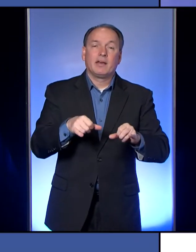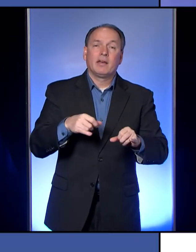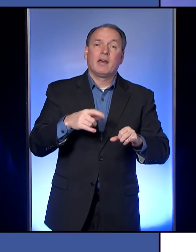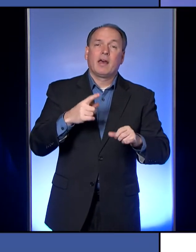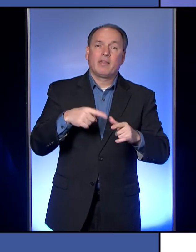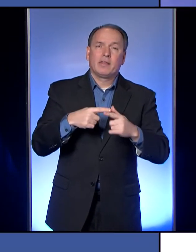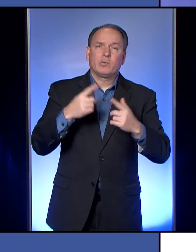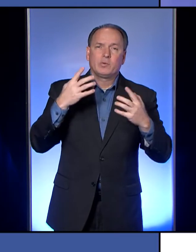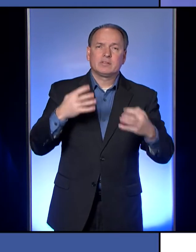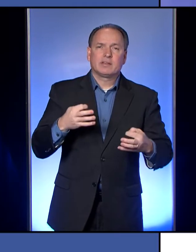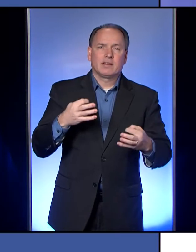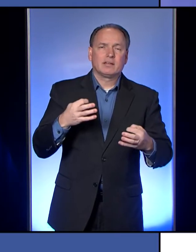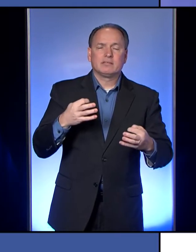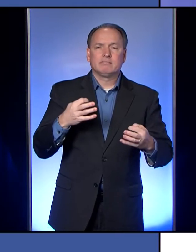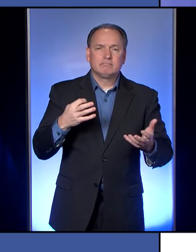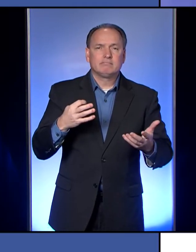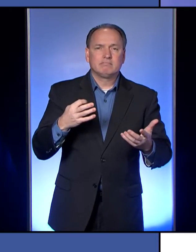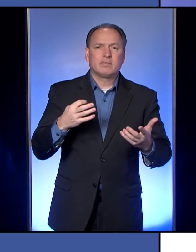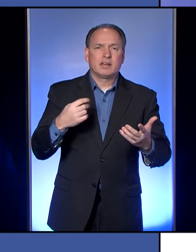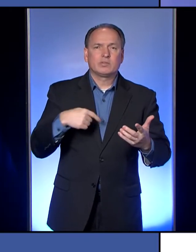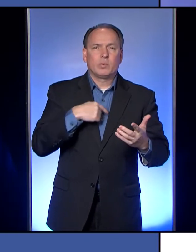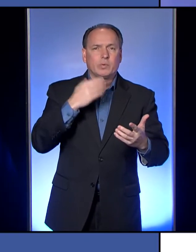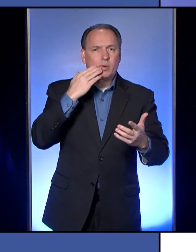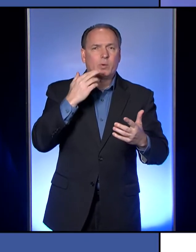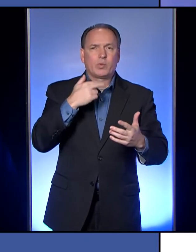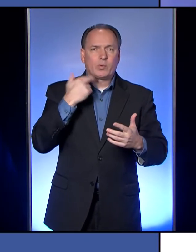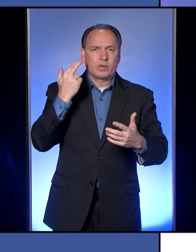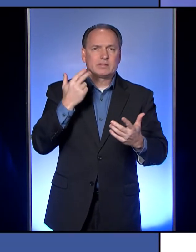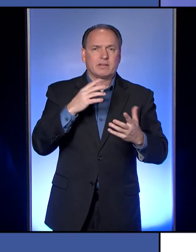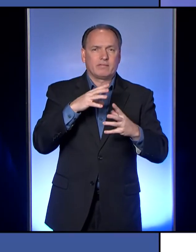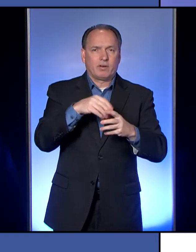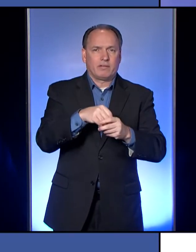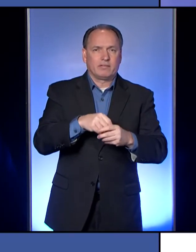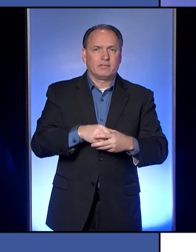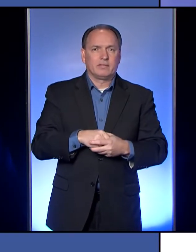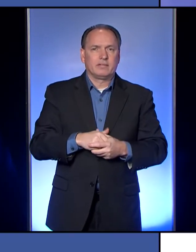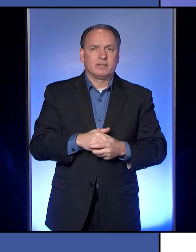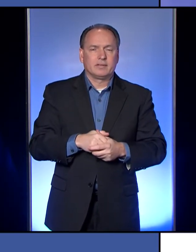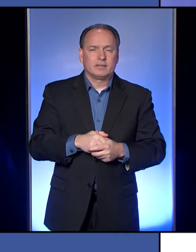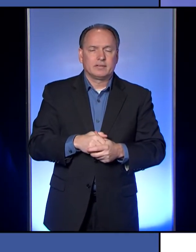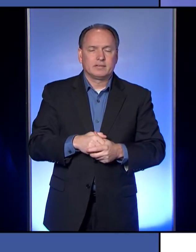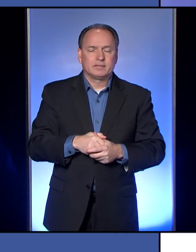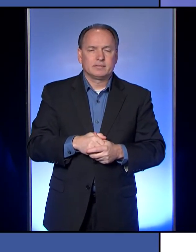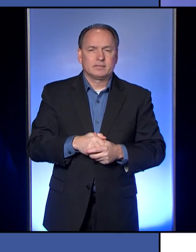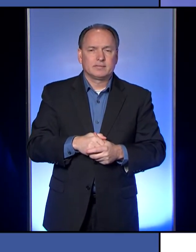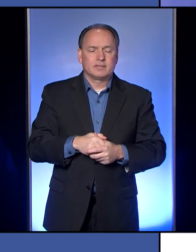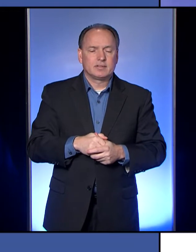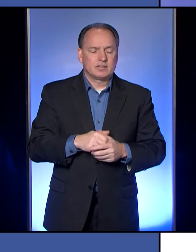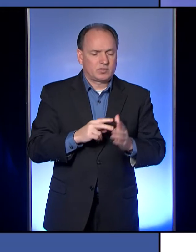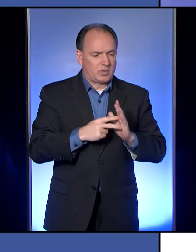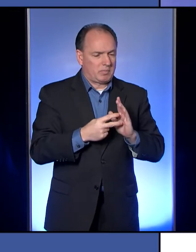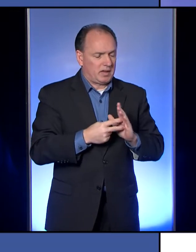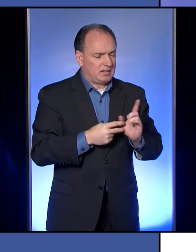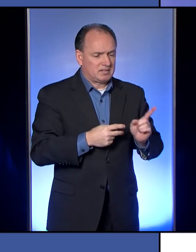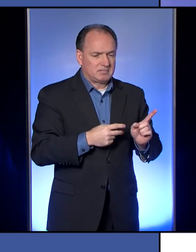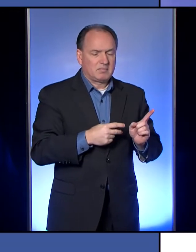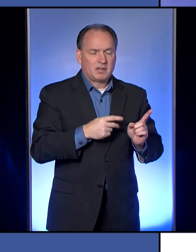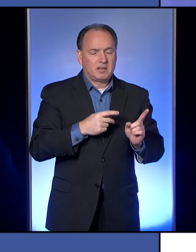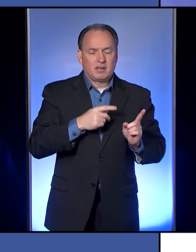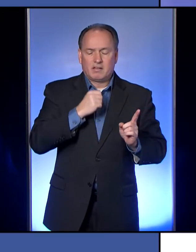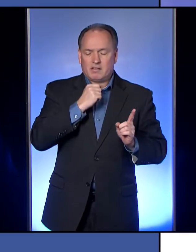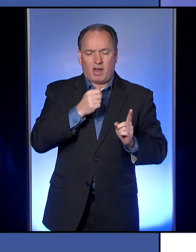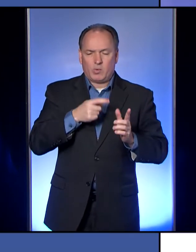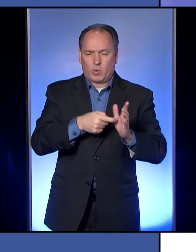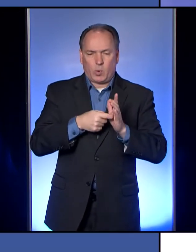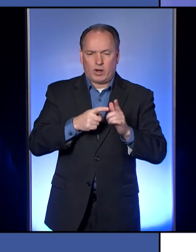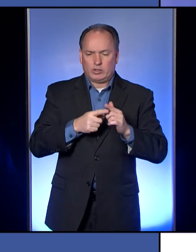made as we would know the risk factors of that. So they wouldn't be mandated to shut down and